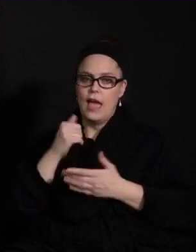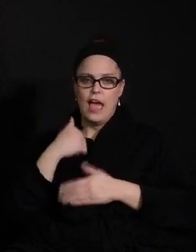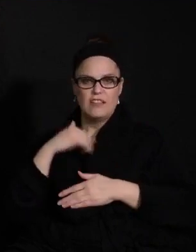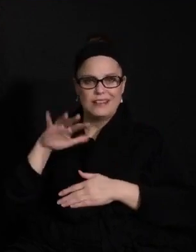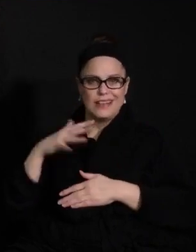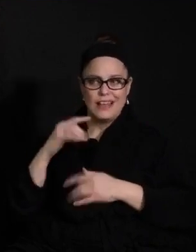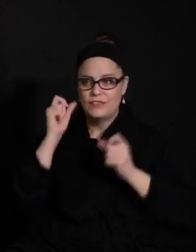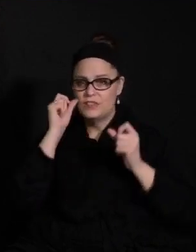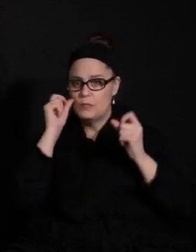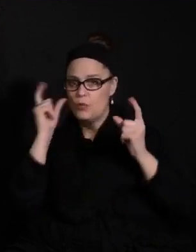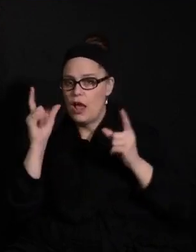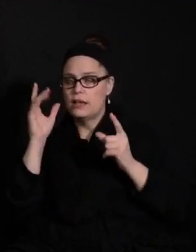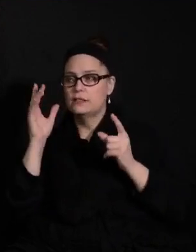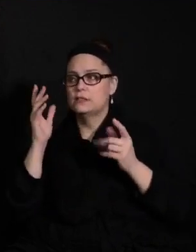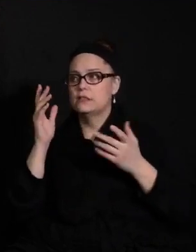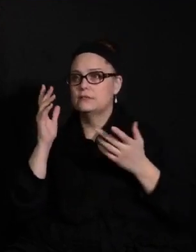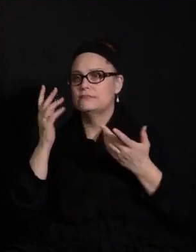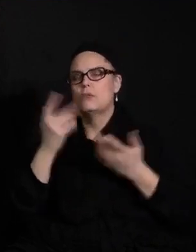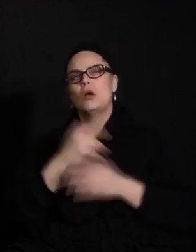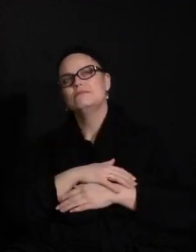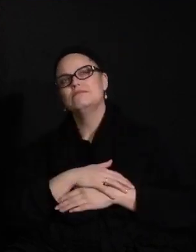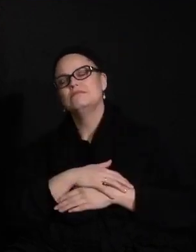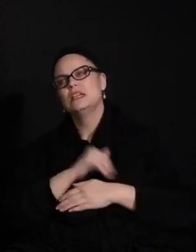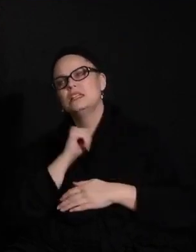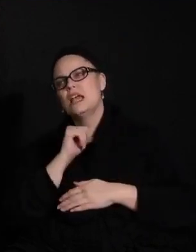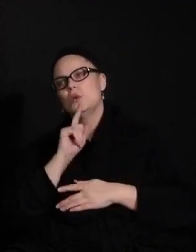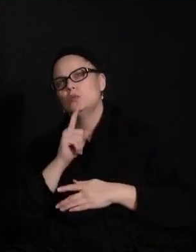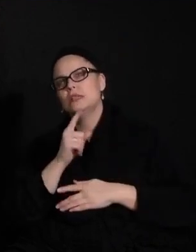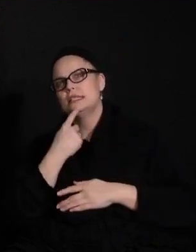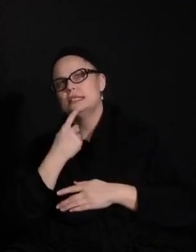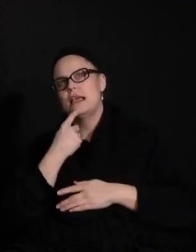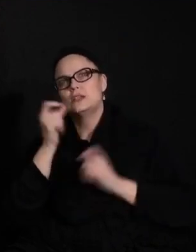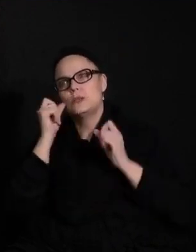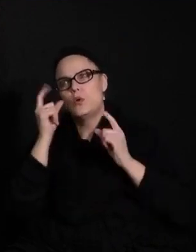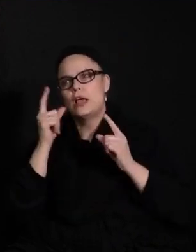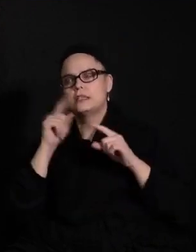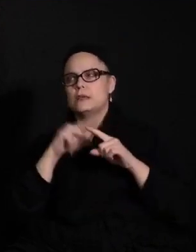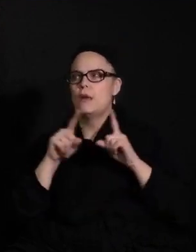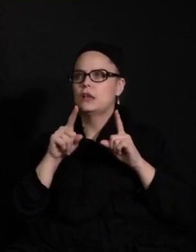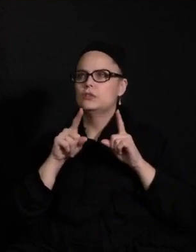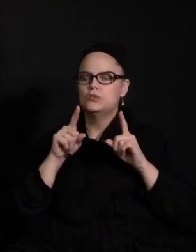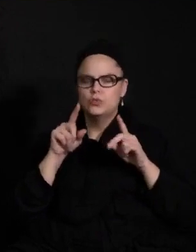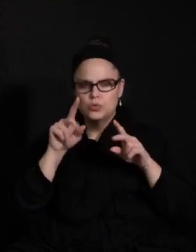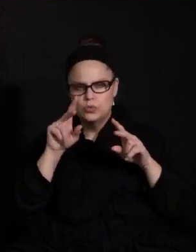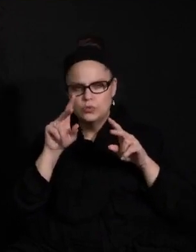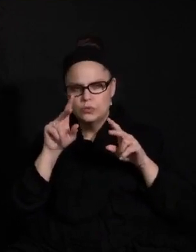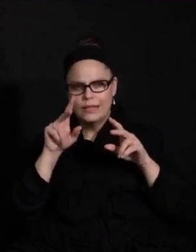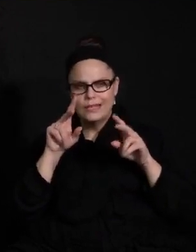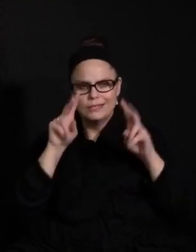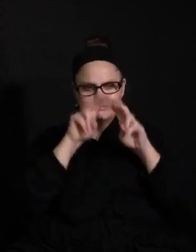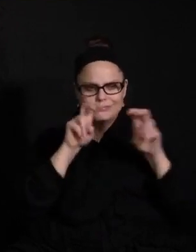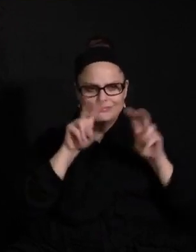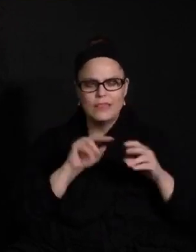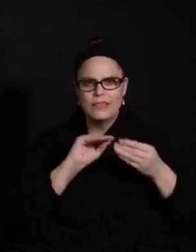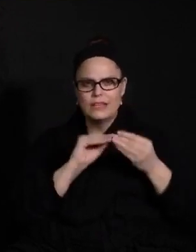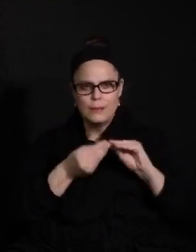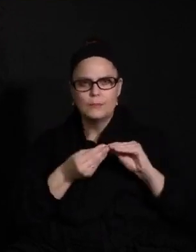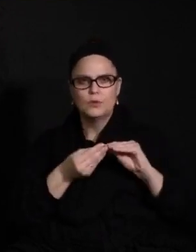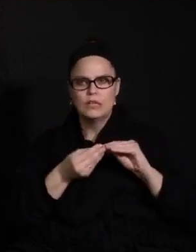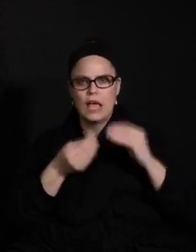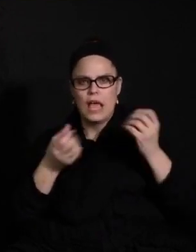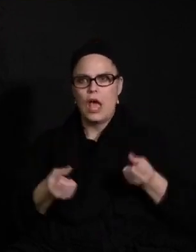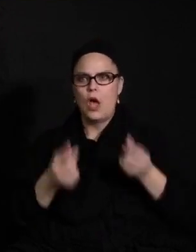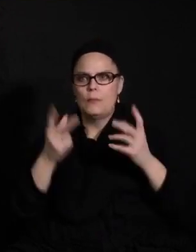surprised by the, I shouldn't say surprised, but it has caused me to look at some of the numbers in terms of how many people